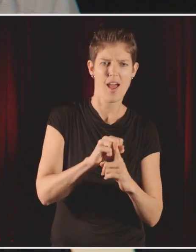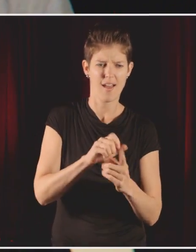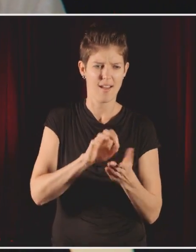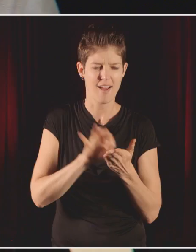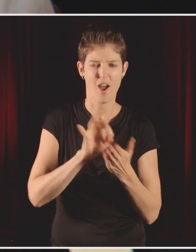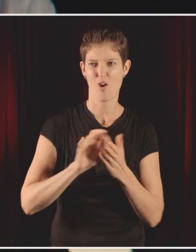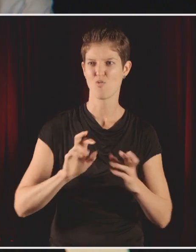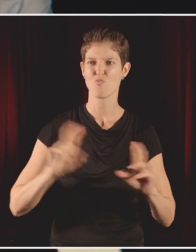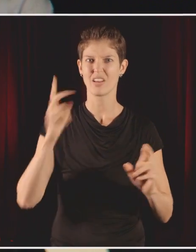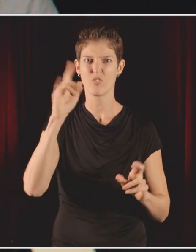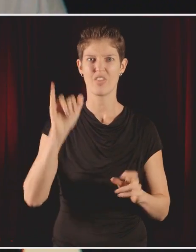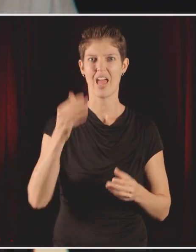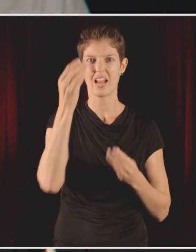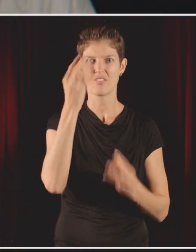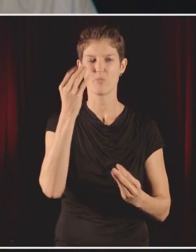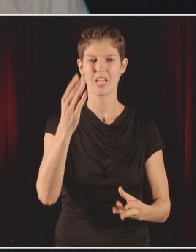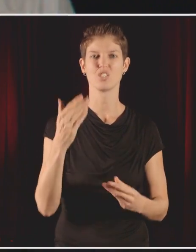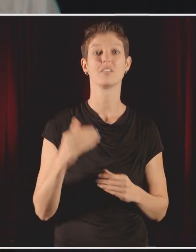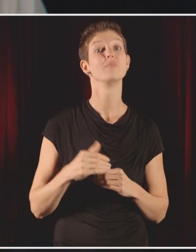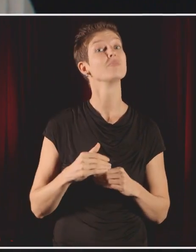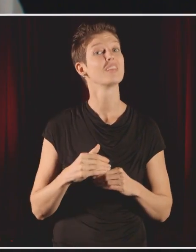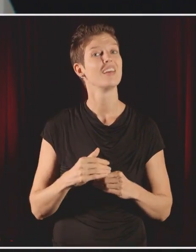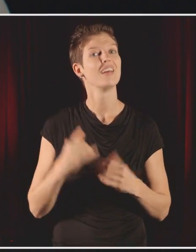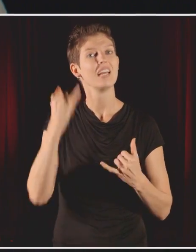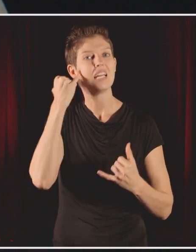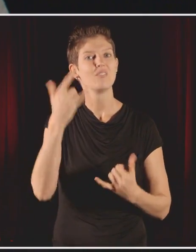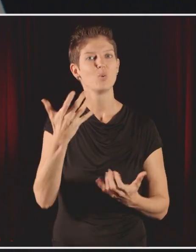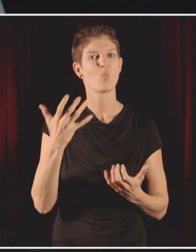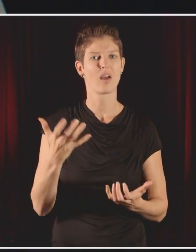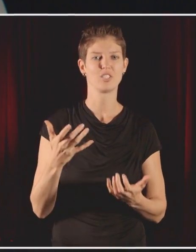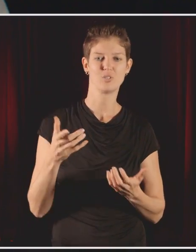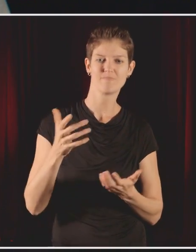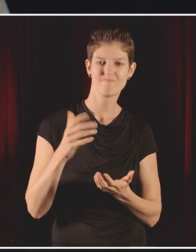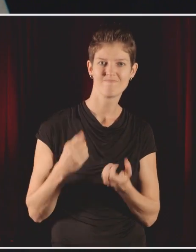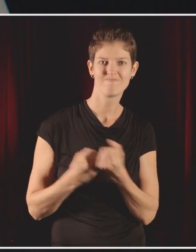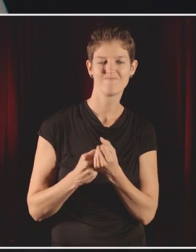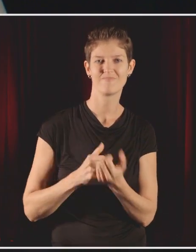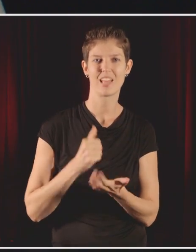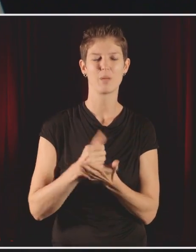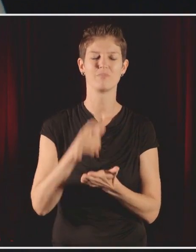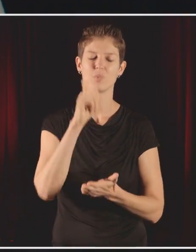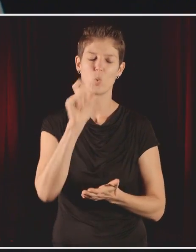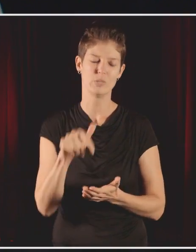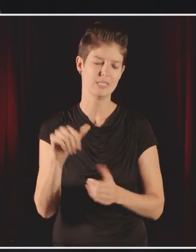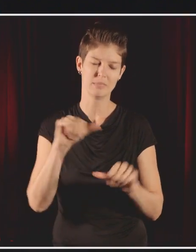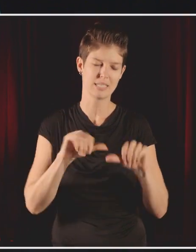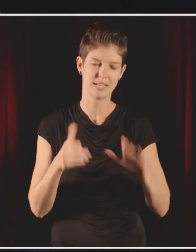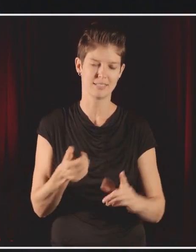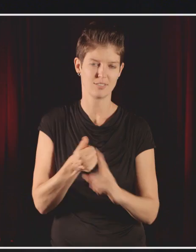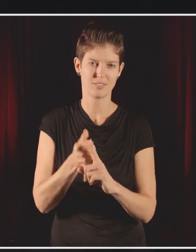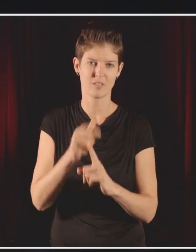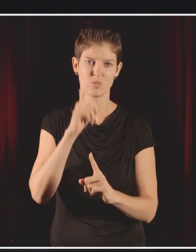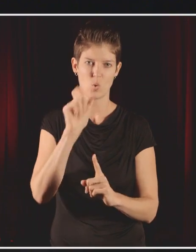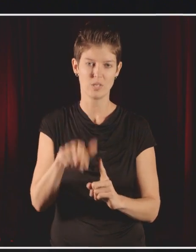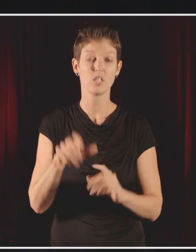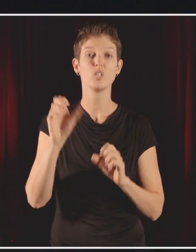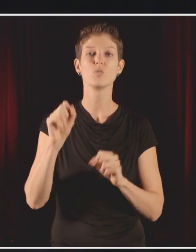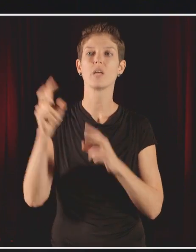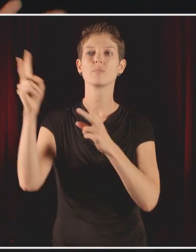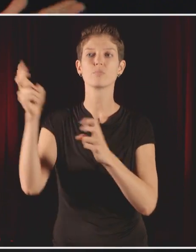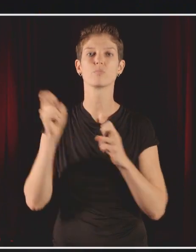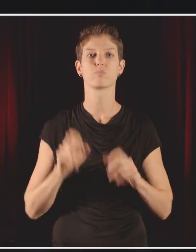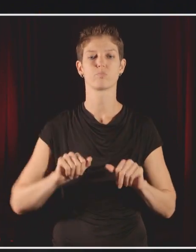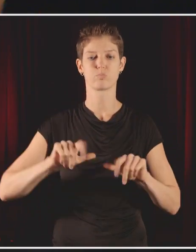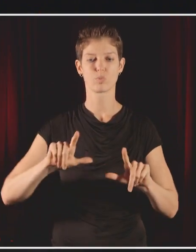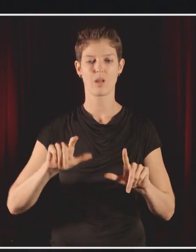if you want to track storks, you don't have to shoot them like this. All you need to do is get out your phone and download the app Animal Tracker, and you can have